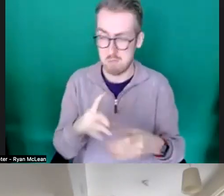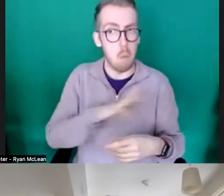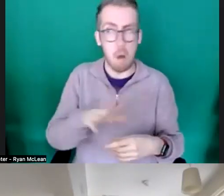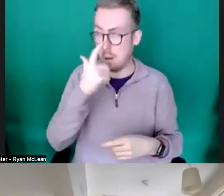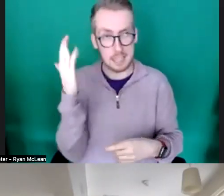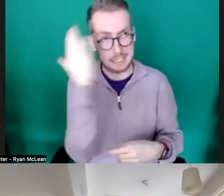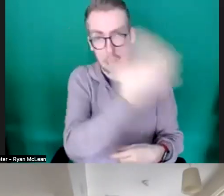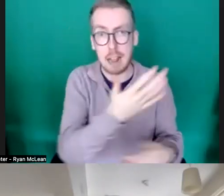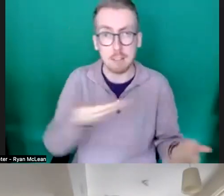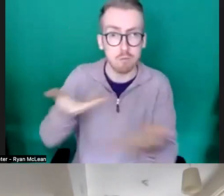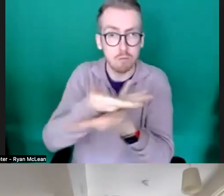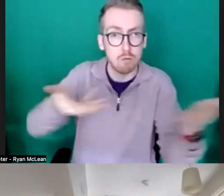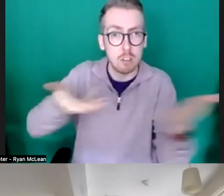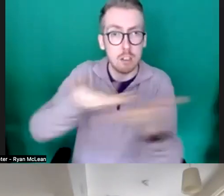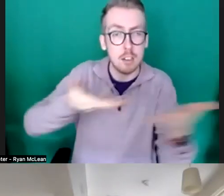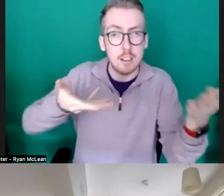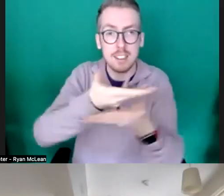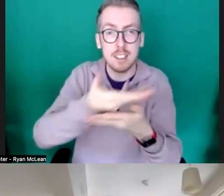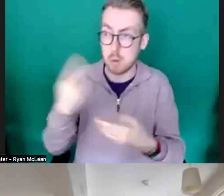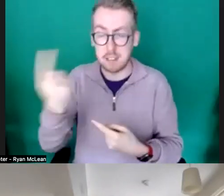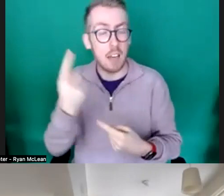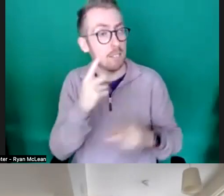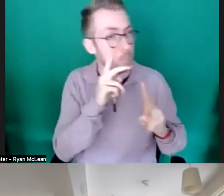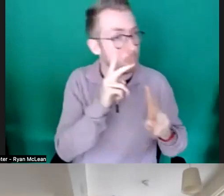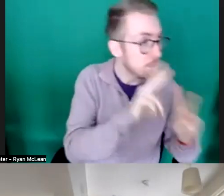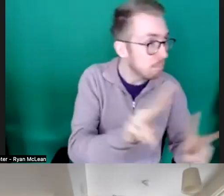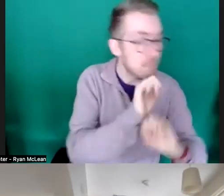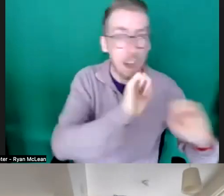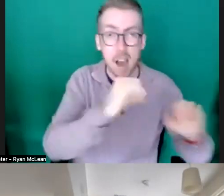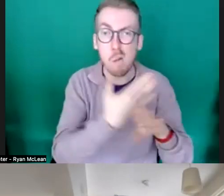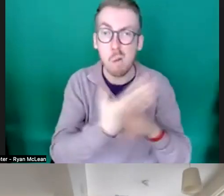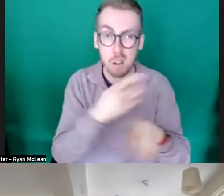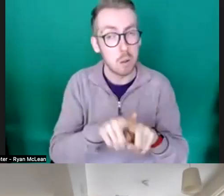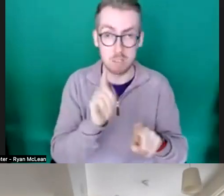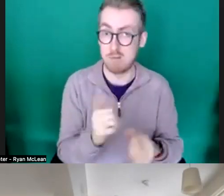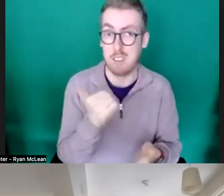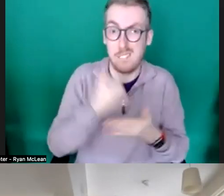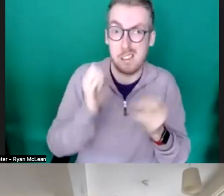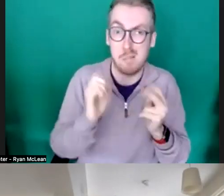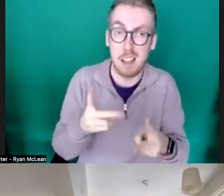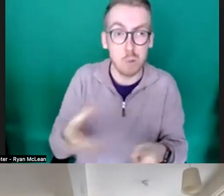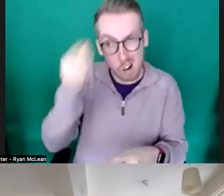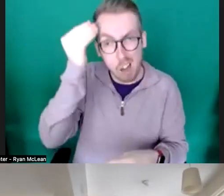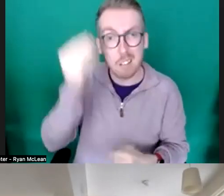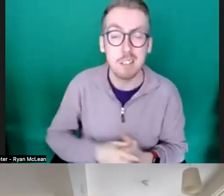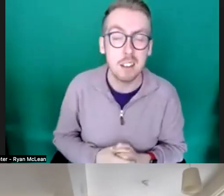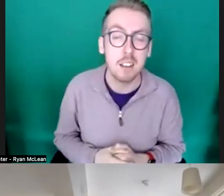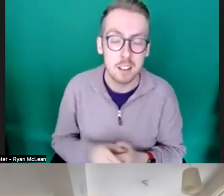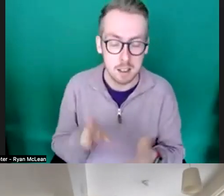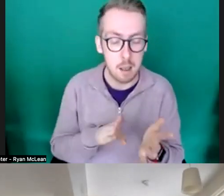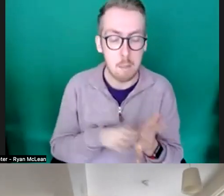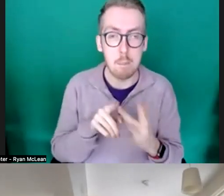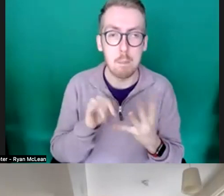from doing that and also going out and seeing work is one great way of doing that and mish weaver is